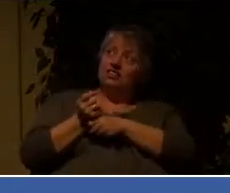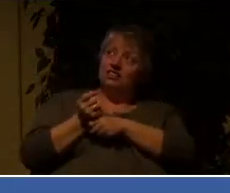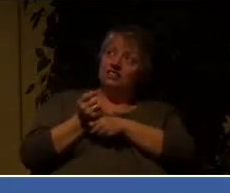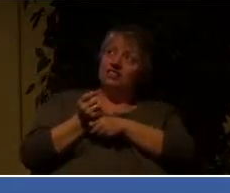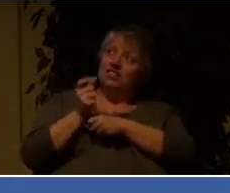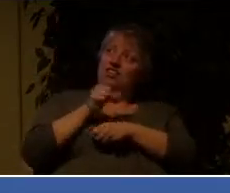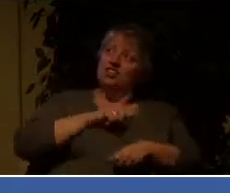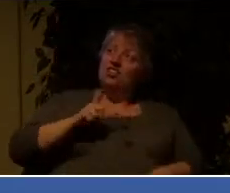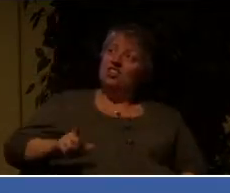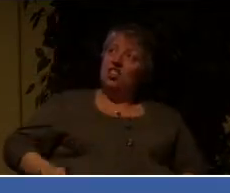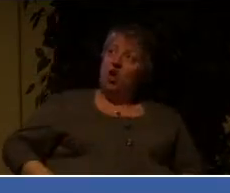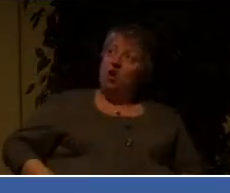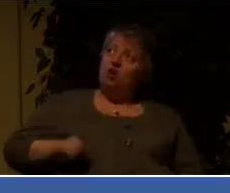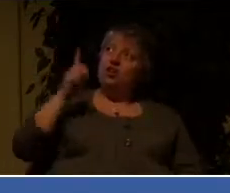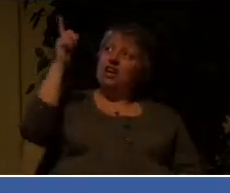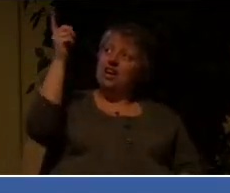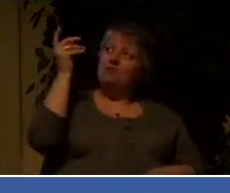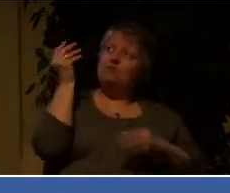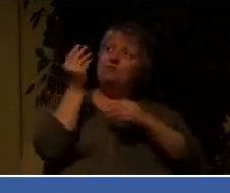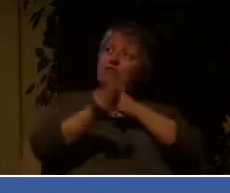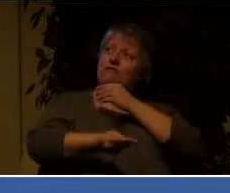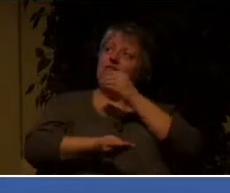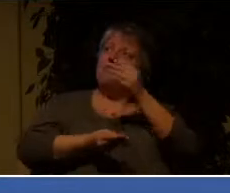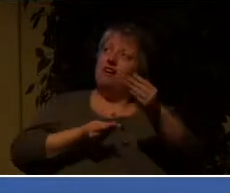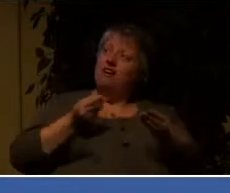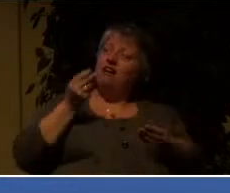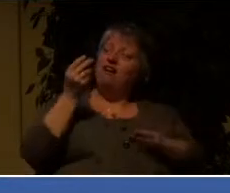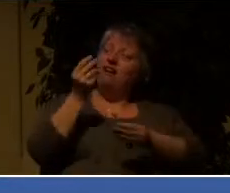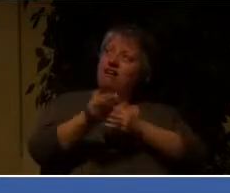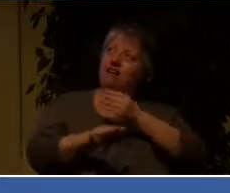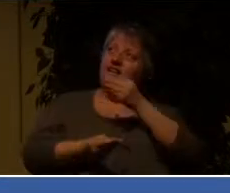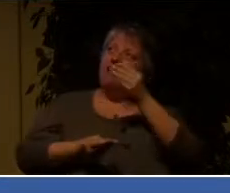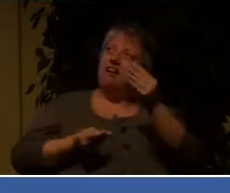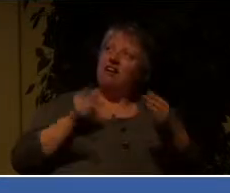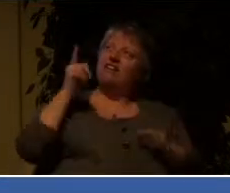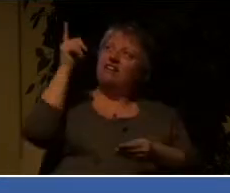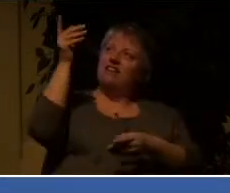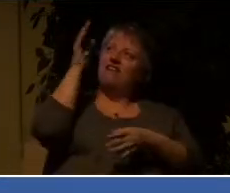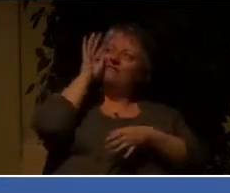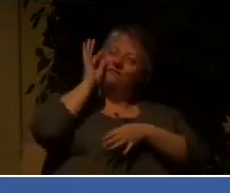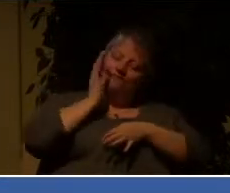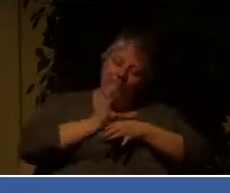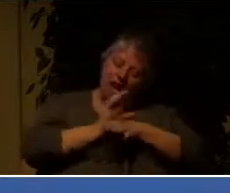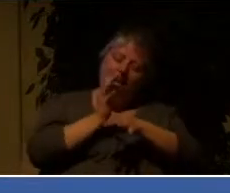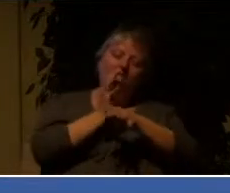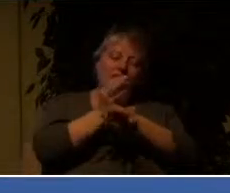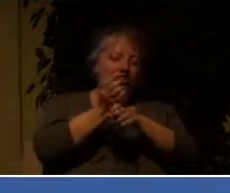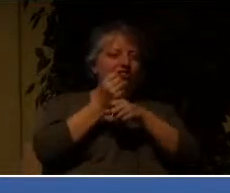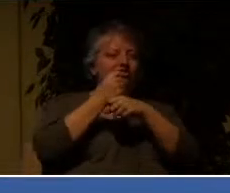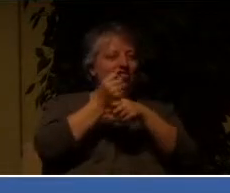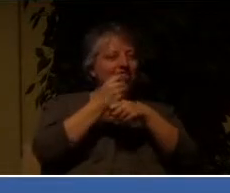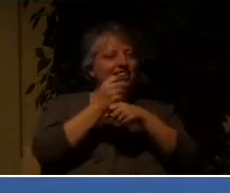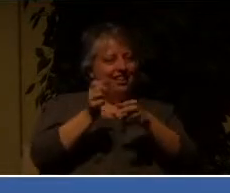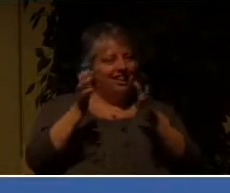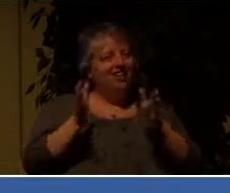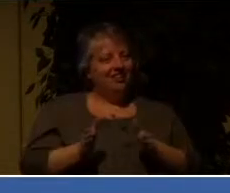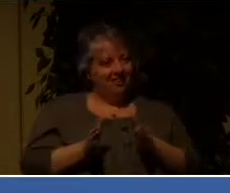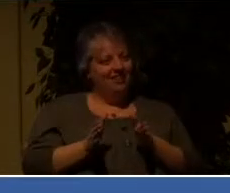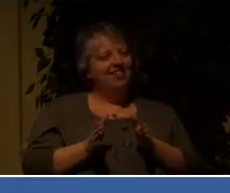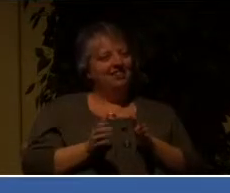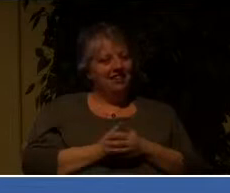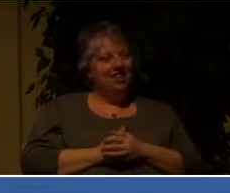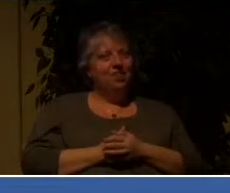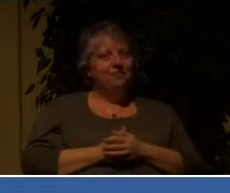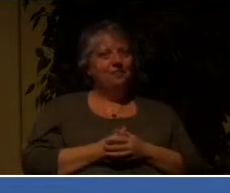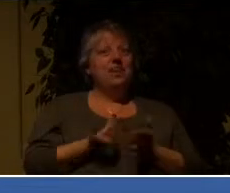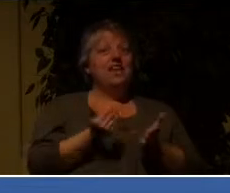Lord as a provider, because he is a faithful creator. Look again at how Peter puts it. So